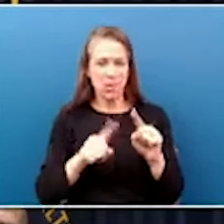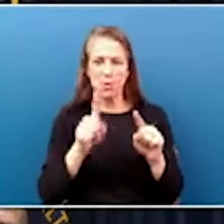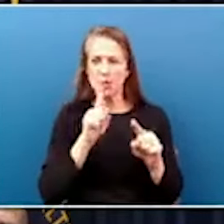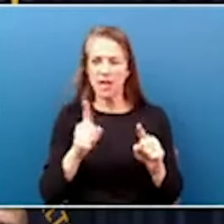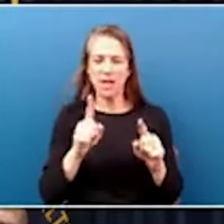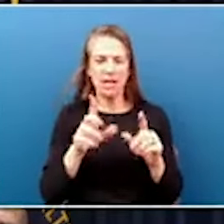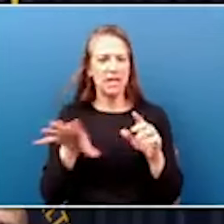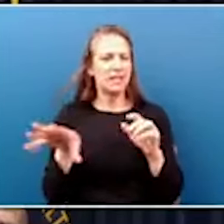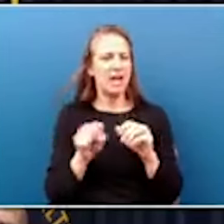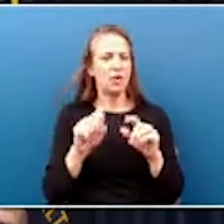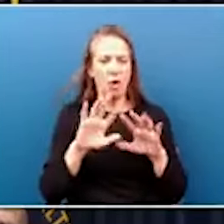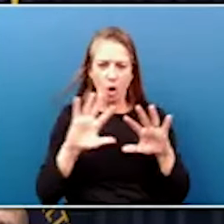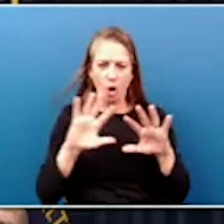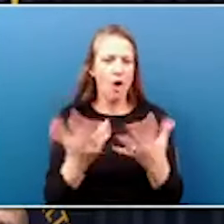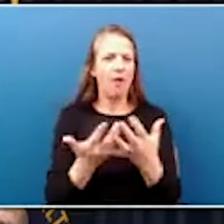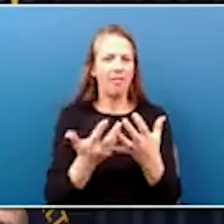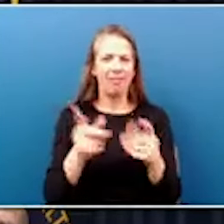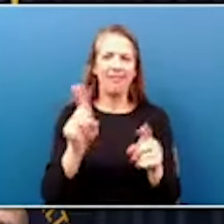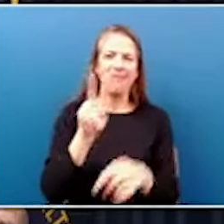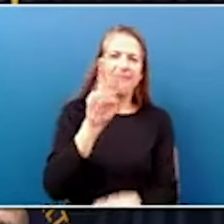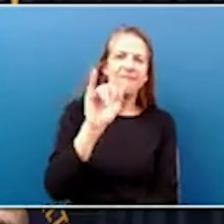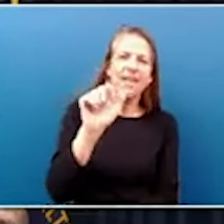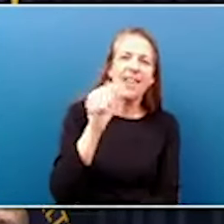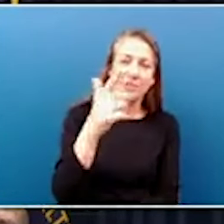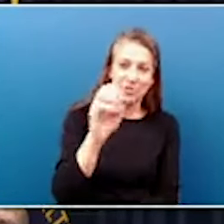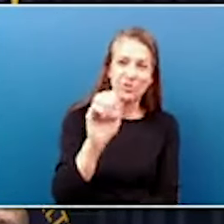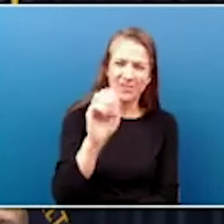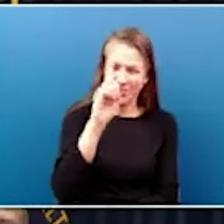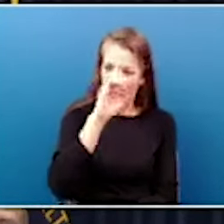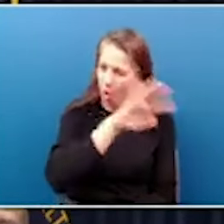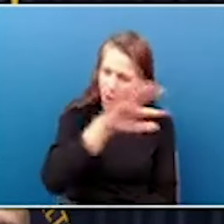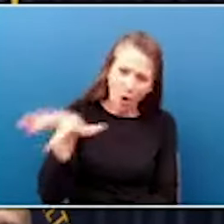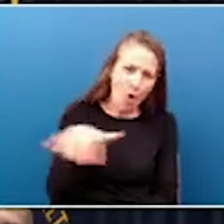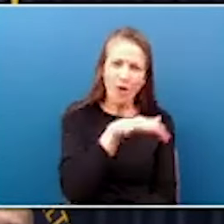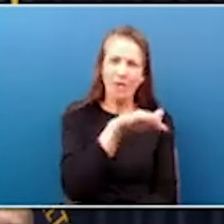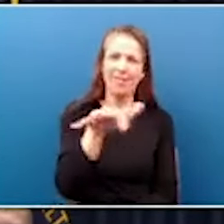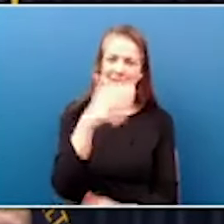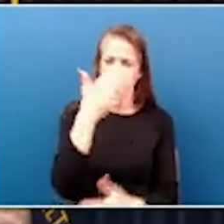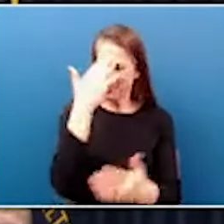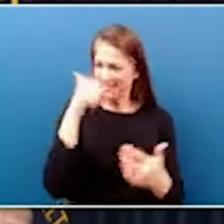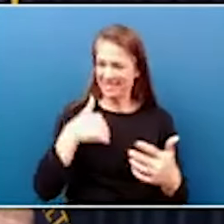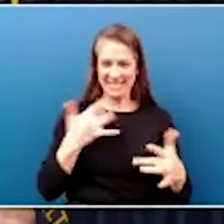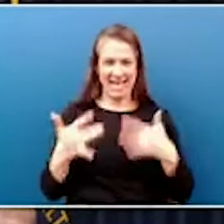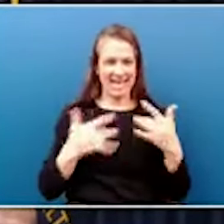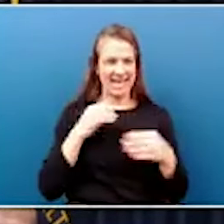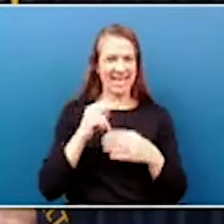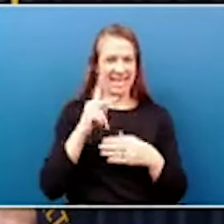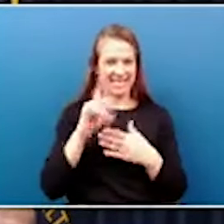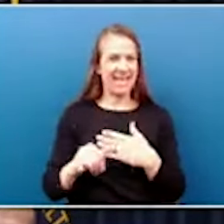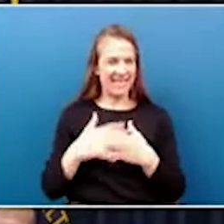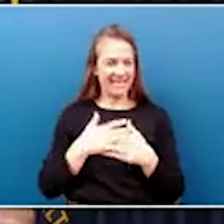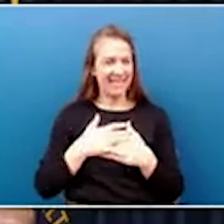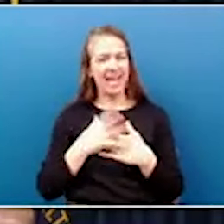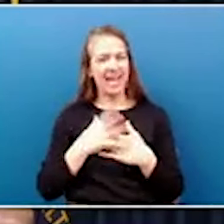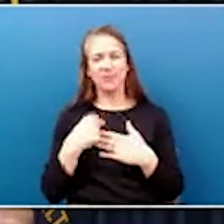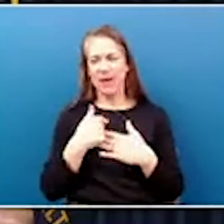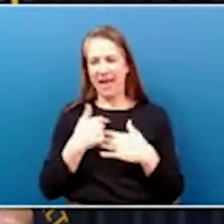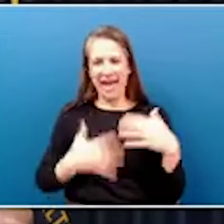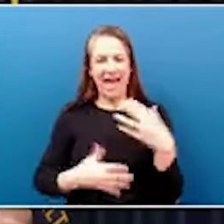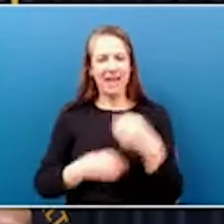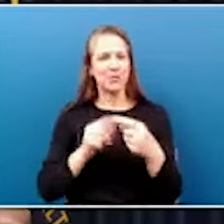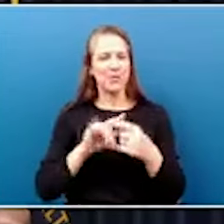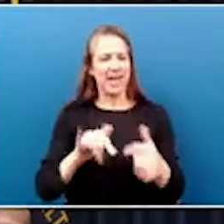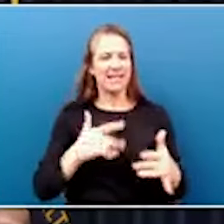you know, the start of March Madness today, it's already a really exciting day in Kentucky. And this just adds even more to that. So